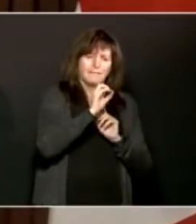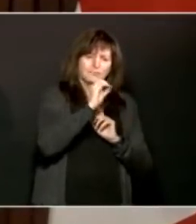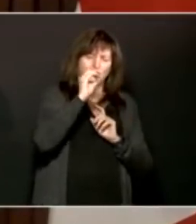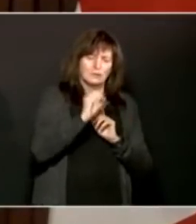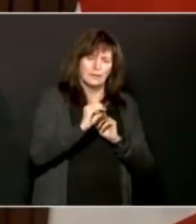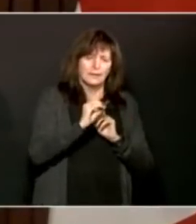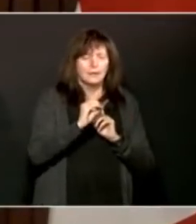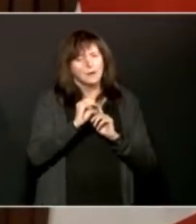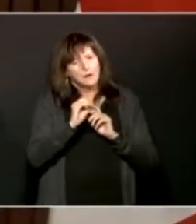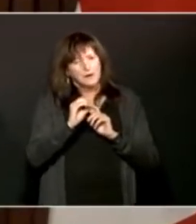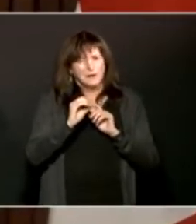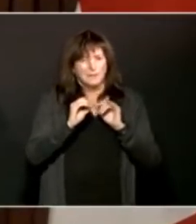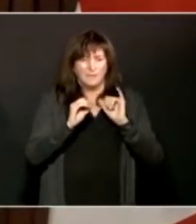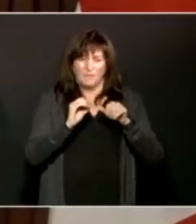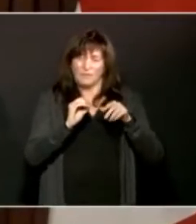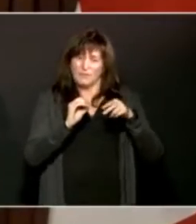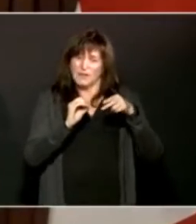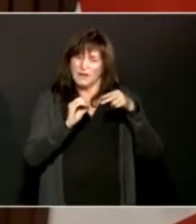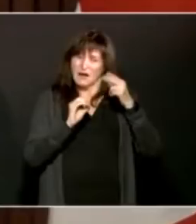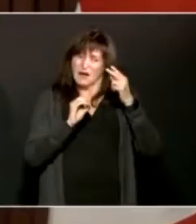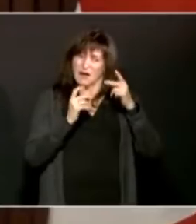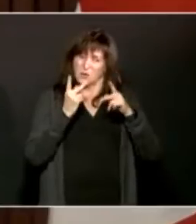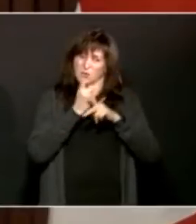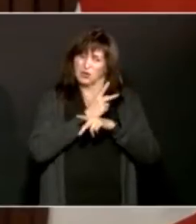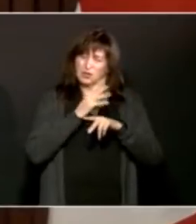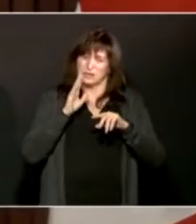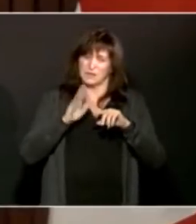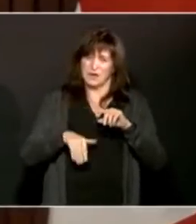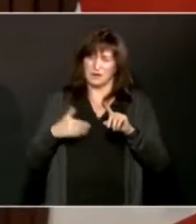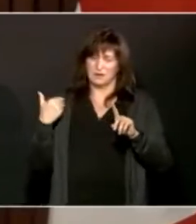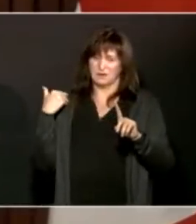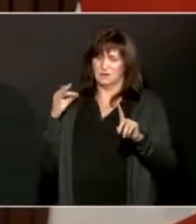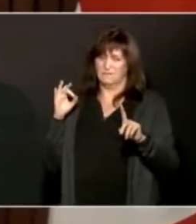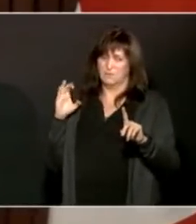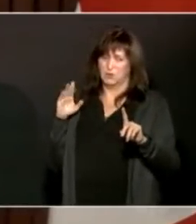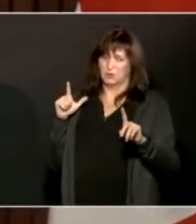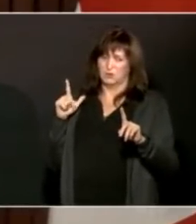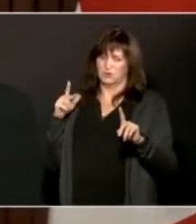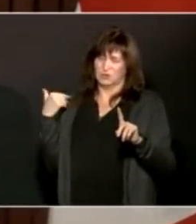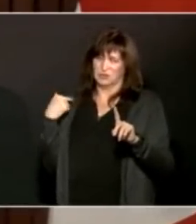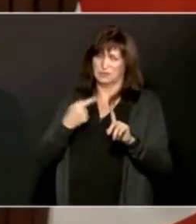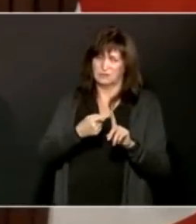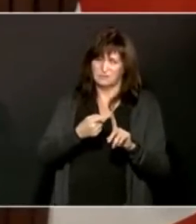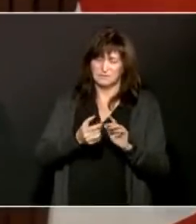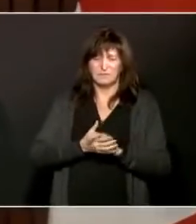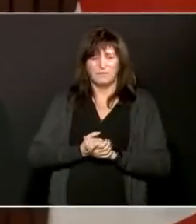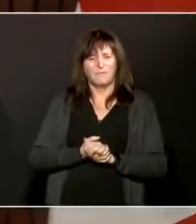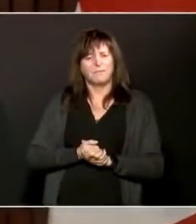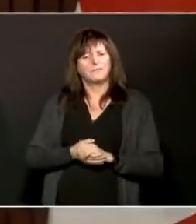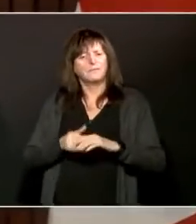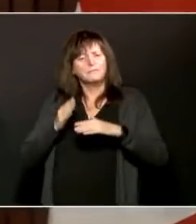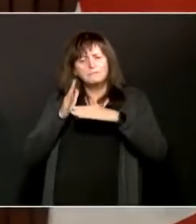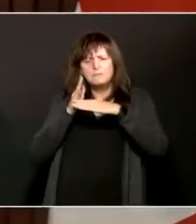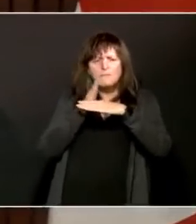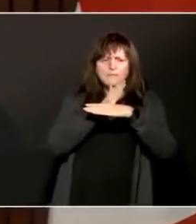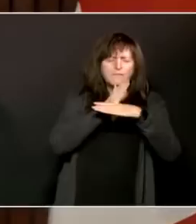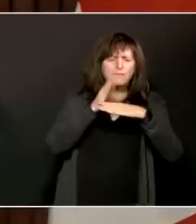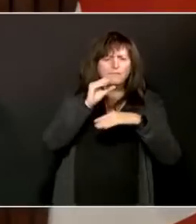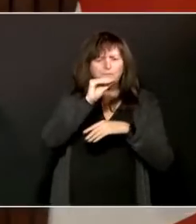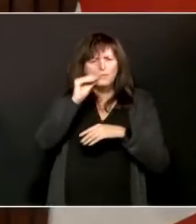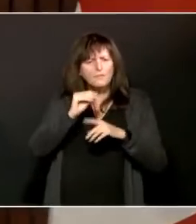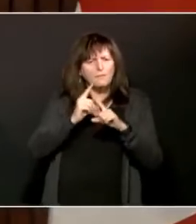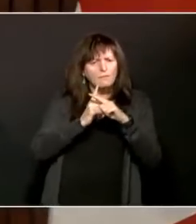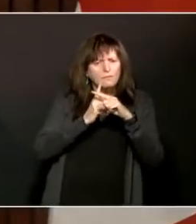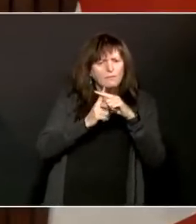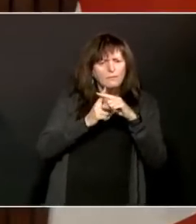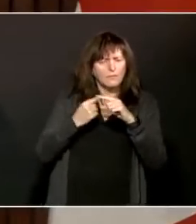positivity since February 23rd. The average percent positivity over the last seven days is